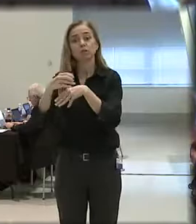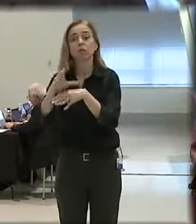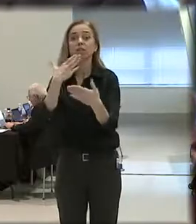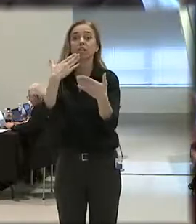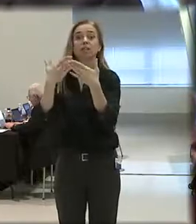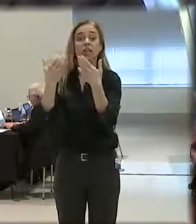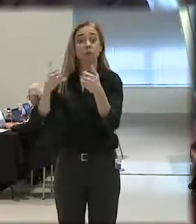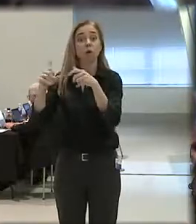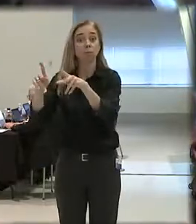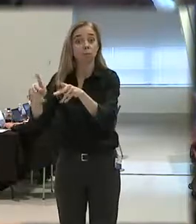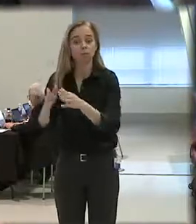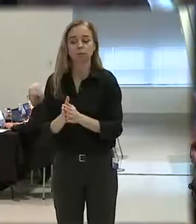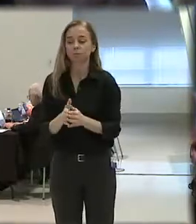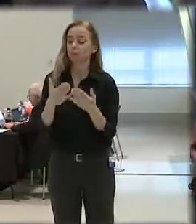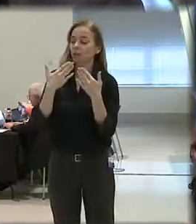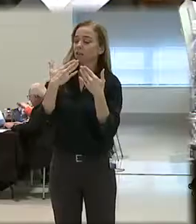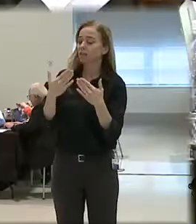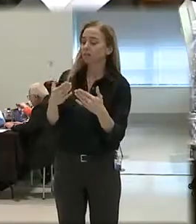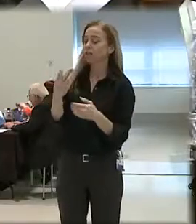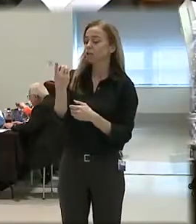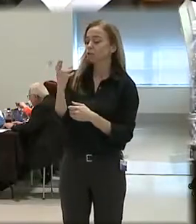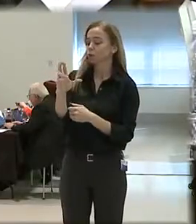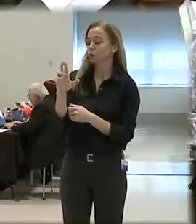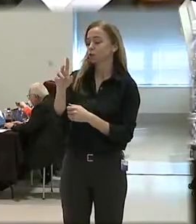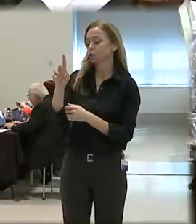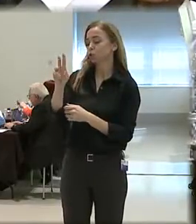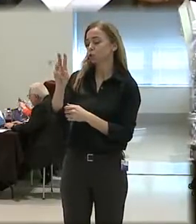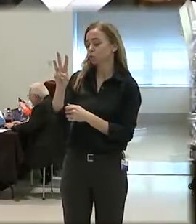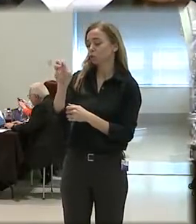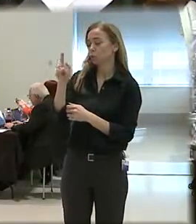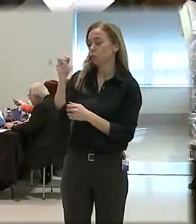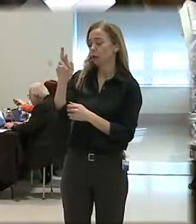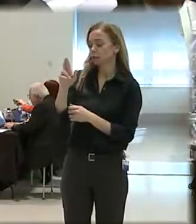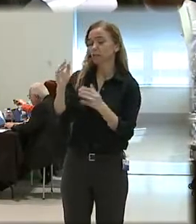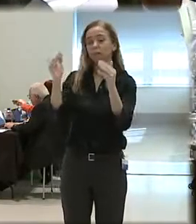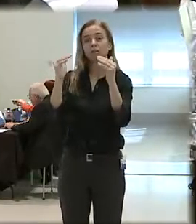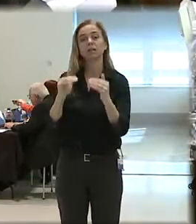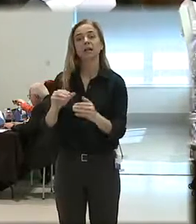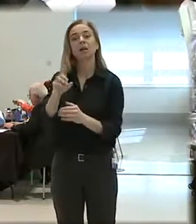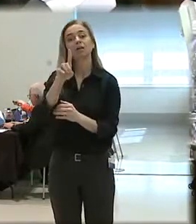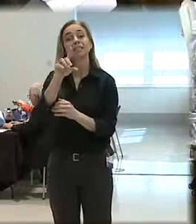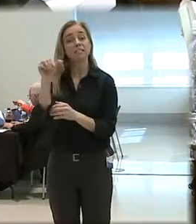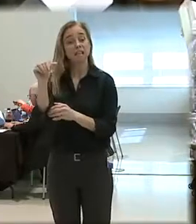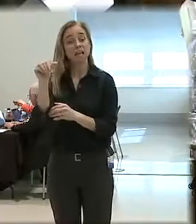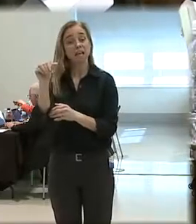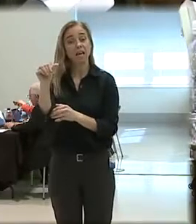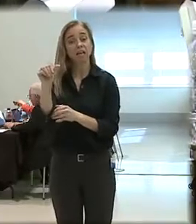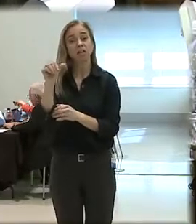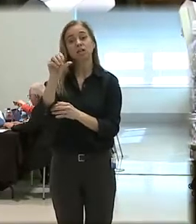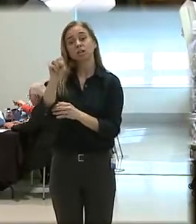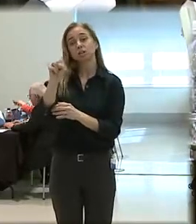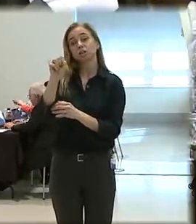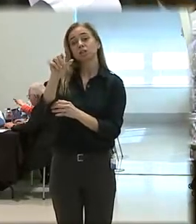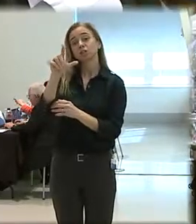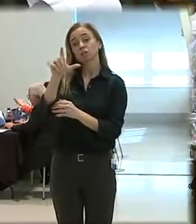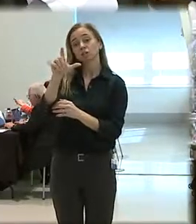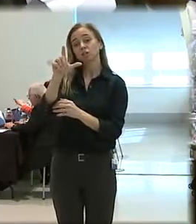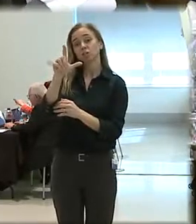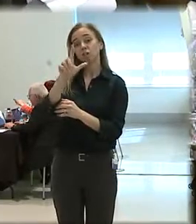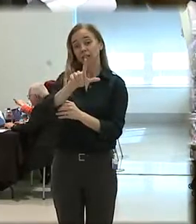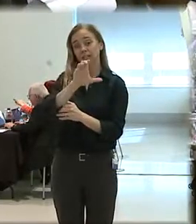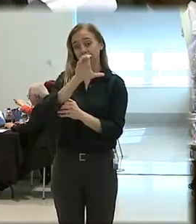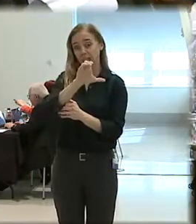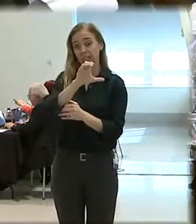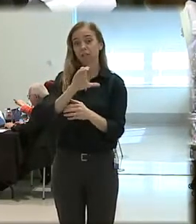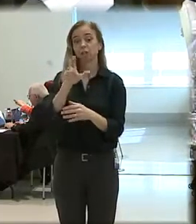Thank you very much, Dr. Wexler. Our next witness is the District Attorney in Salt Lake County, Utah,